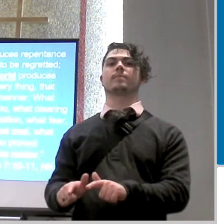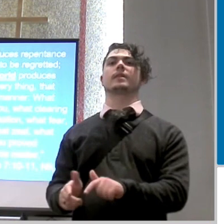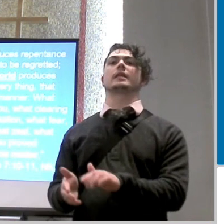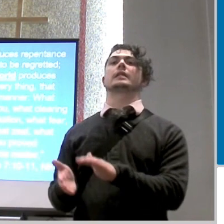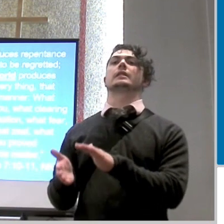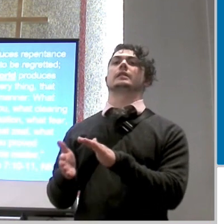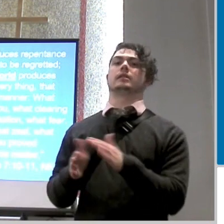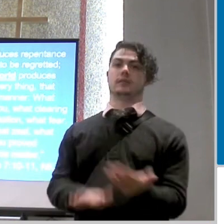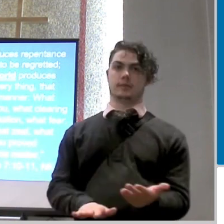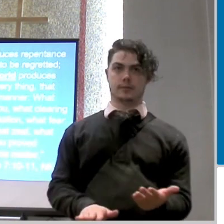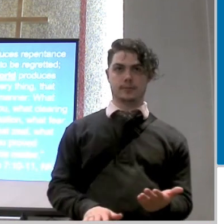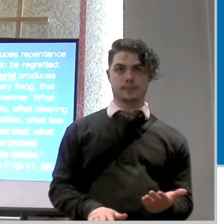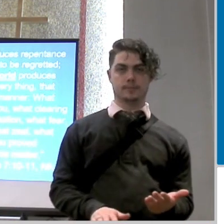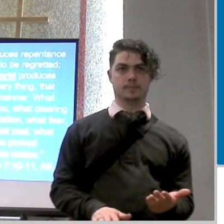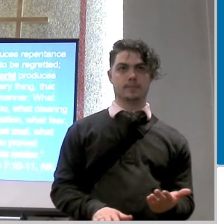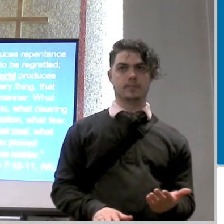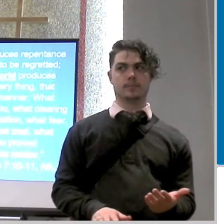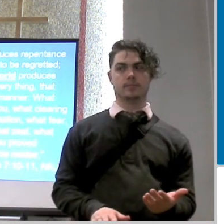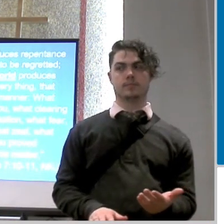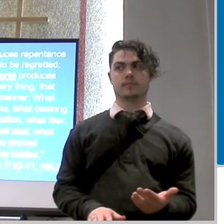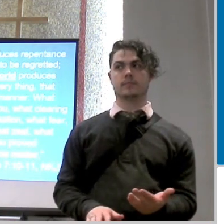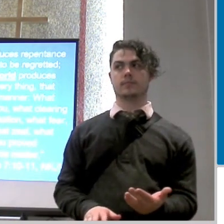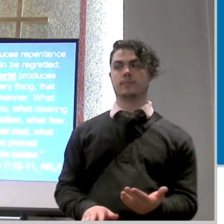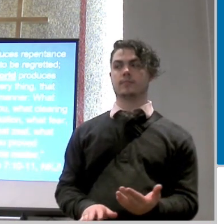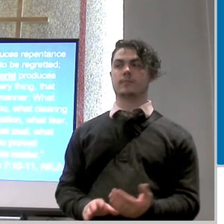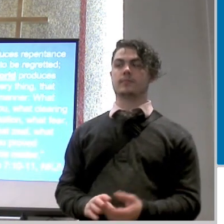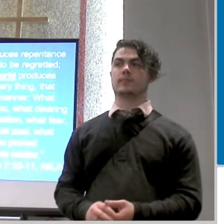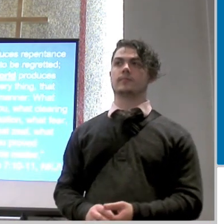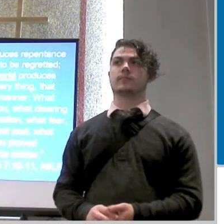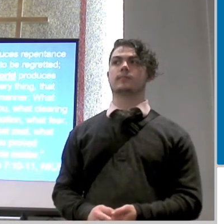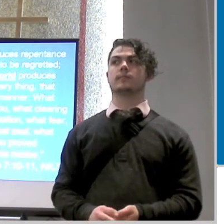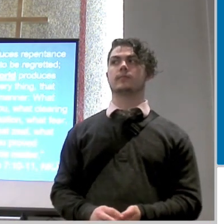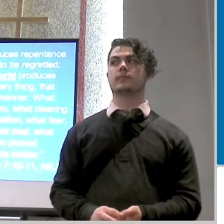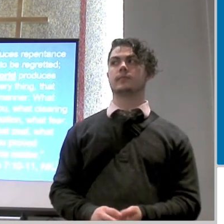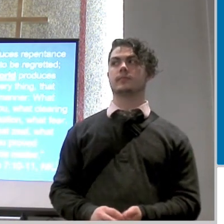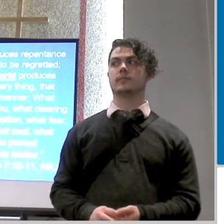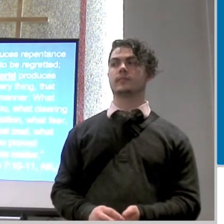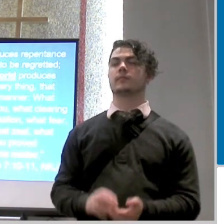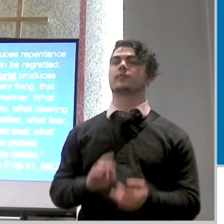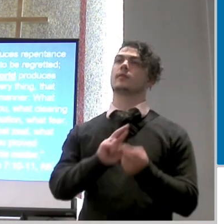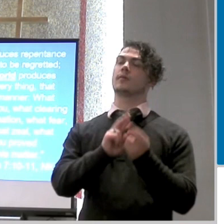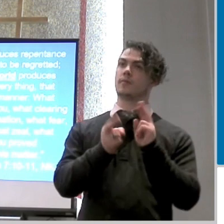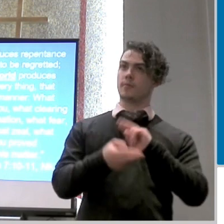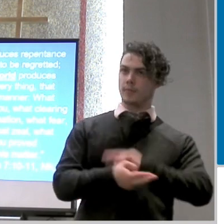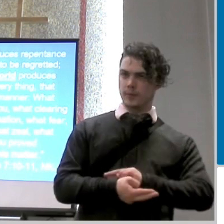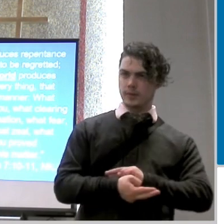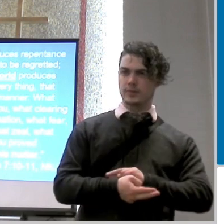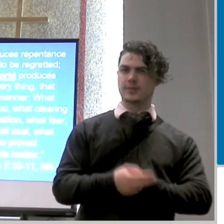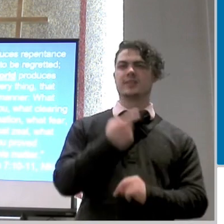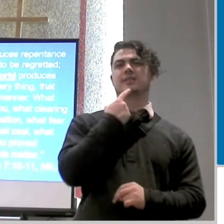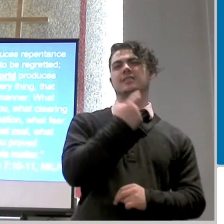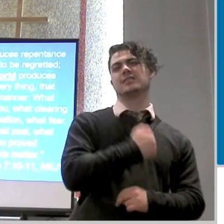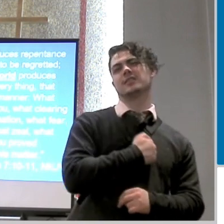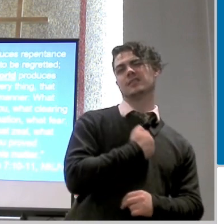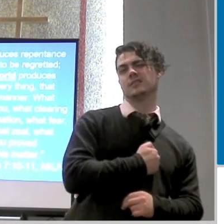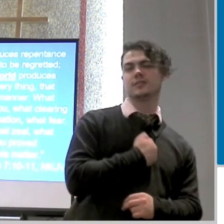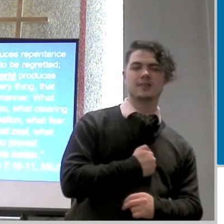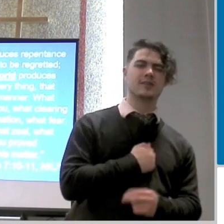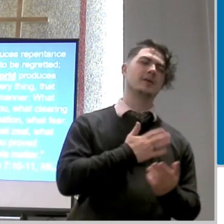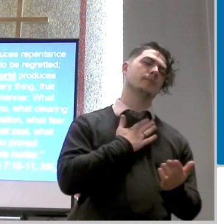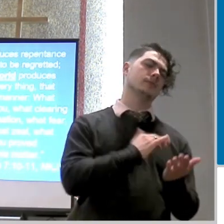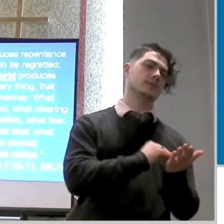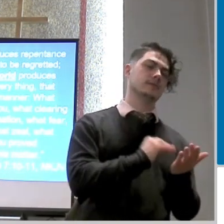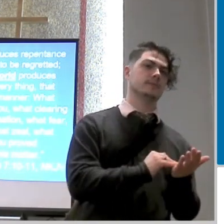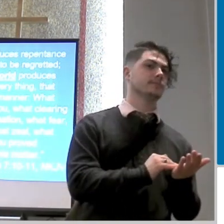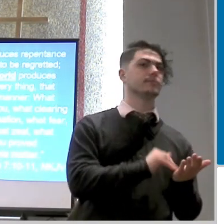i know that repenting saying sorry seeking forgiveness is not an easy thing